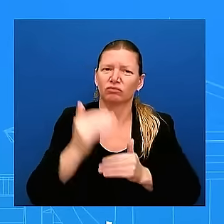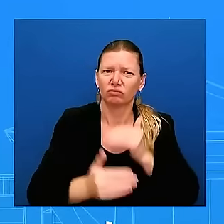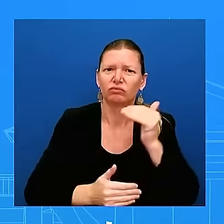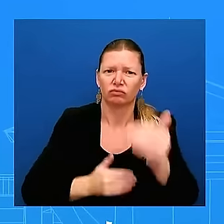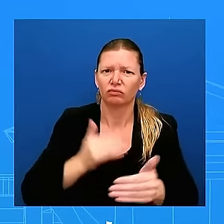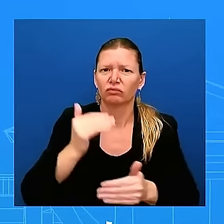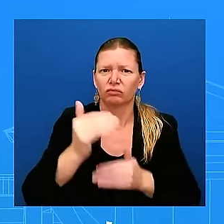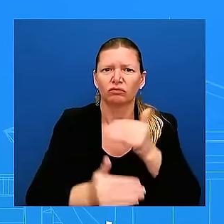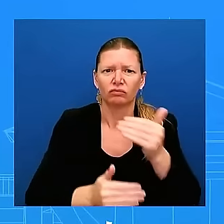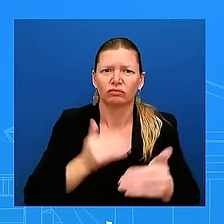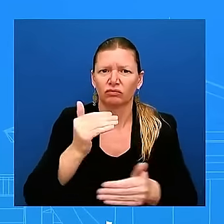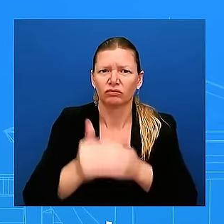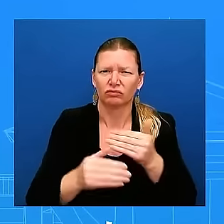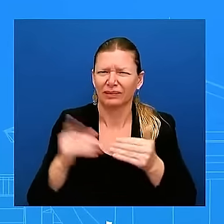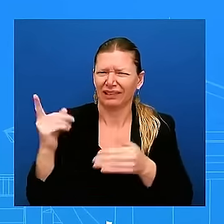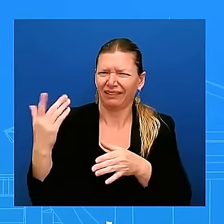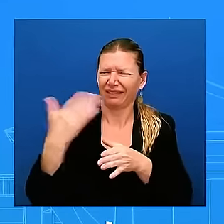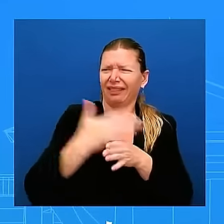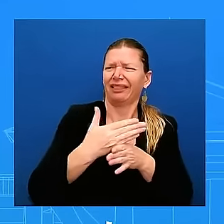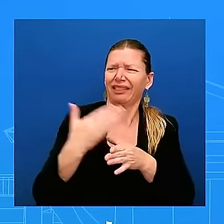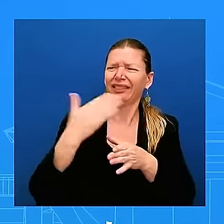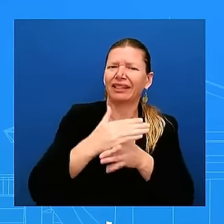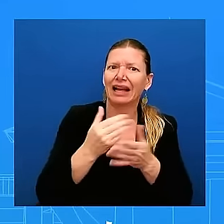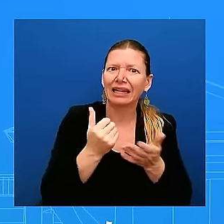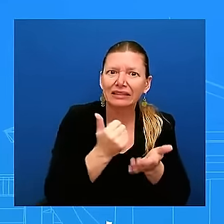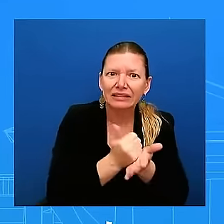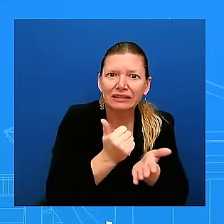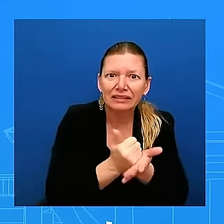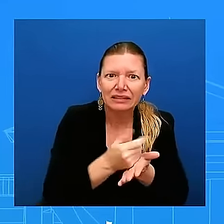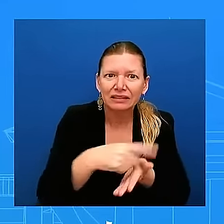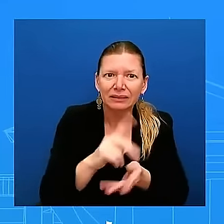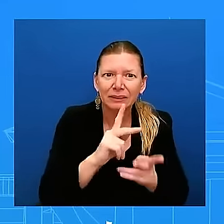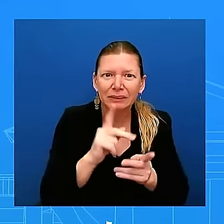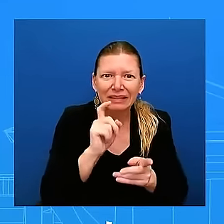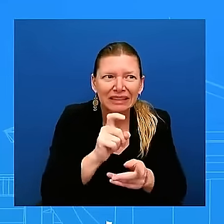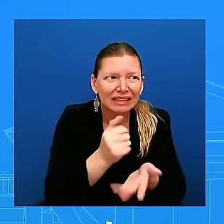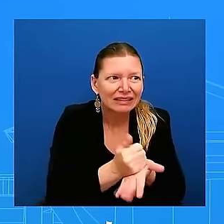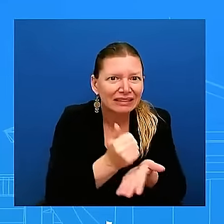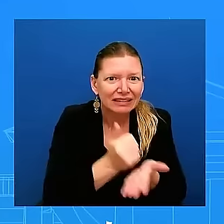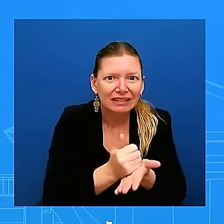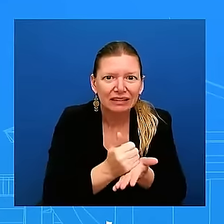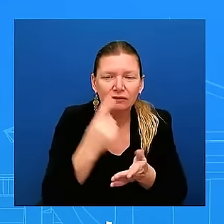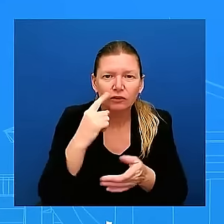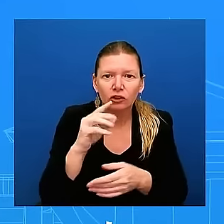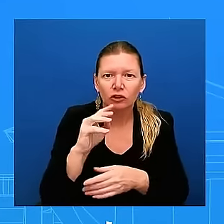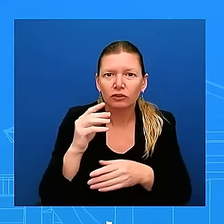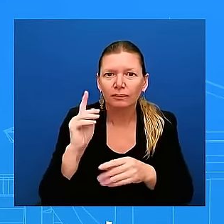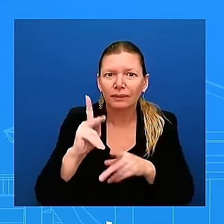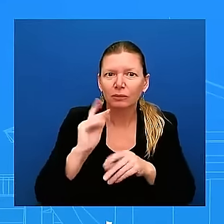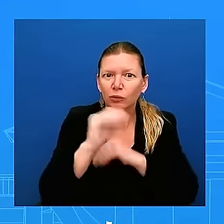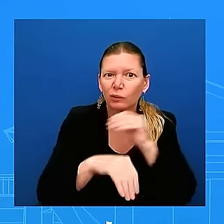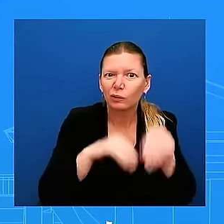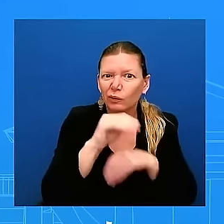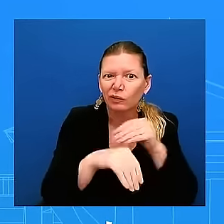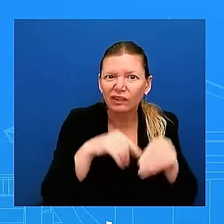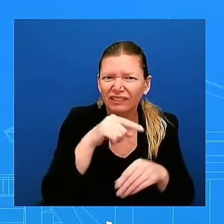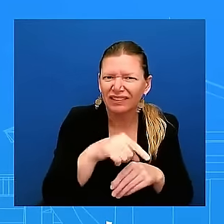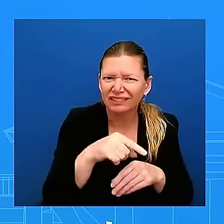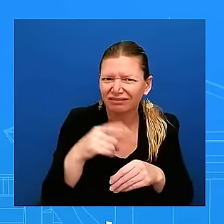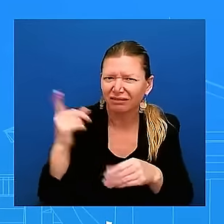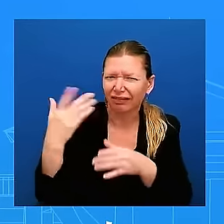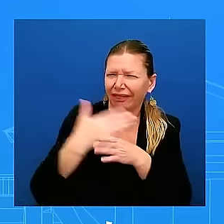uh uh when it comes to uh migrant resources in in these types of cities cool and then the world is is democracy dangerous